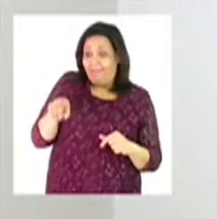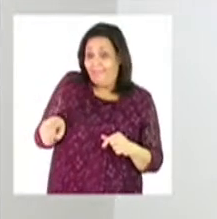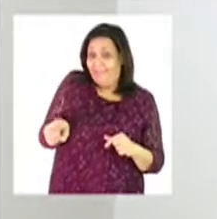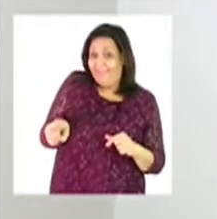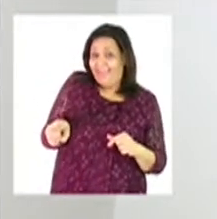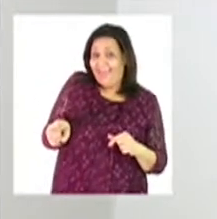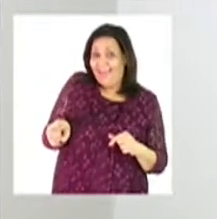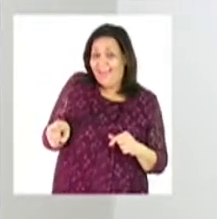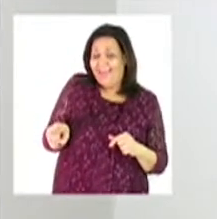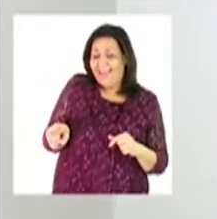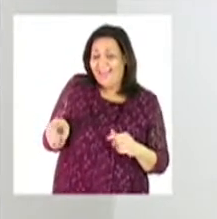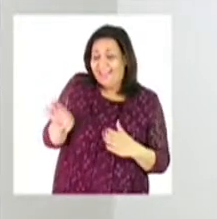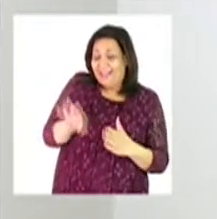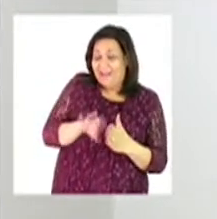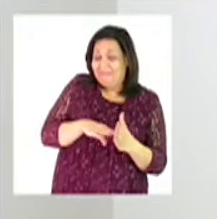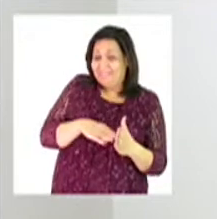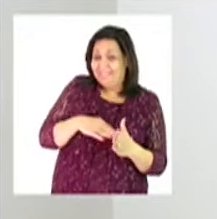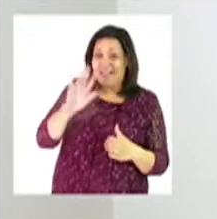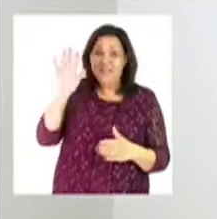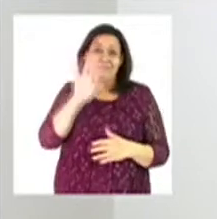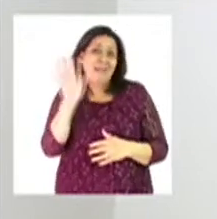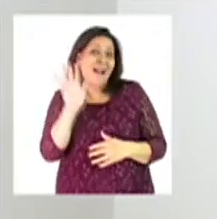Zoshi has come to say goodbye.